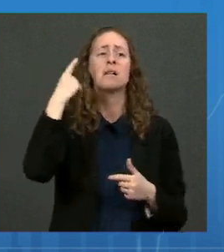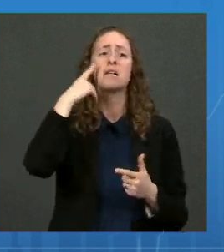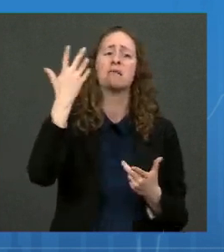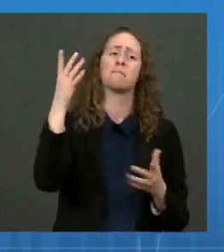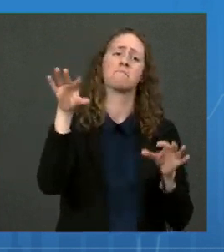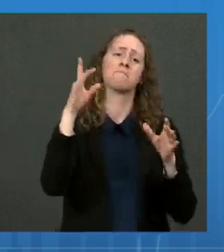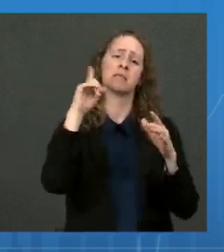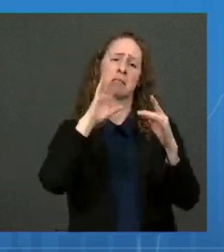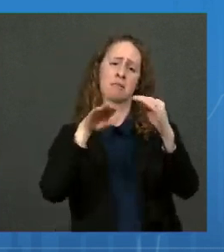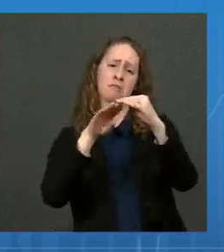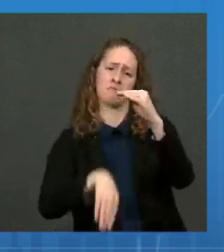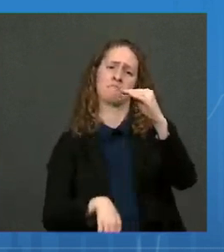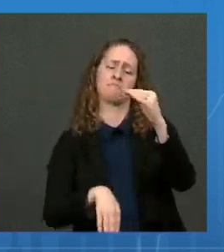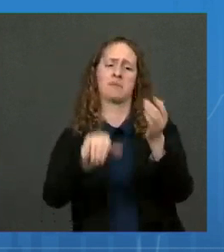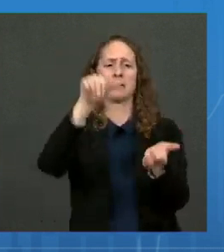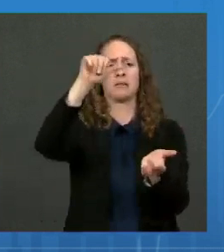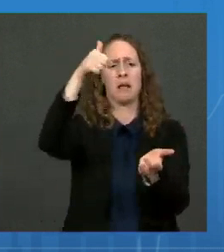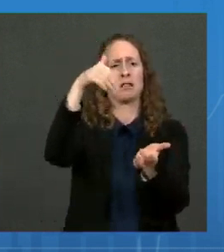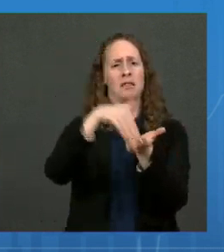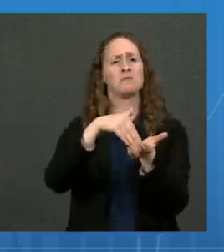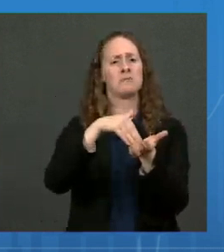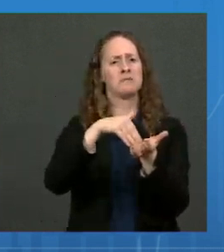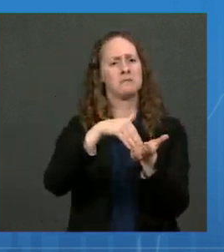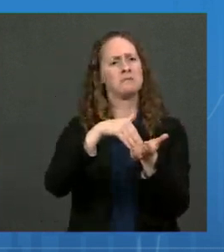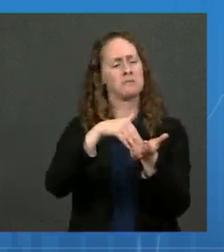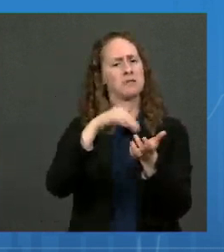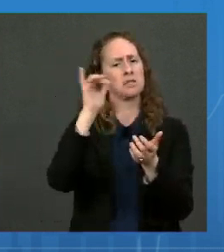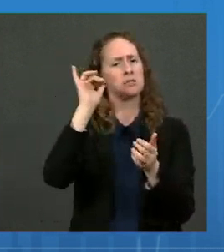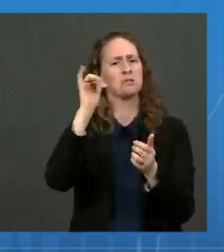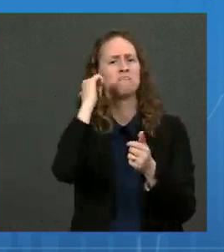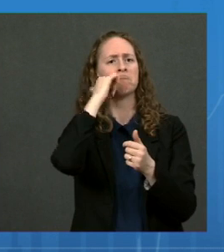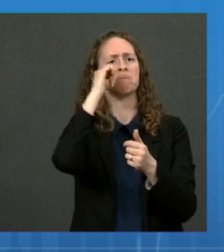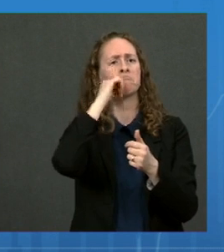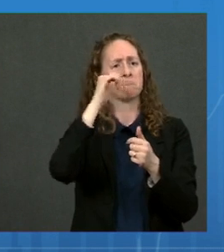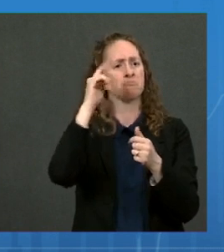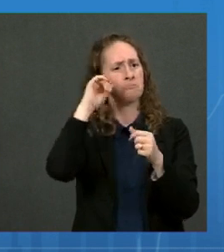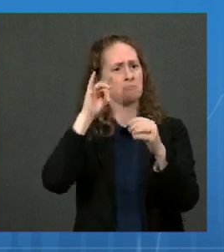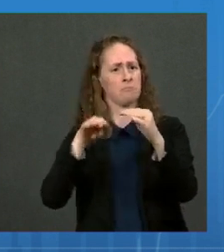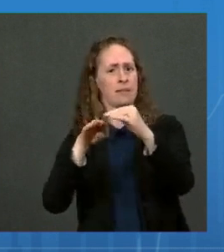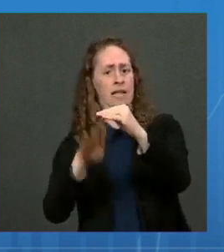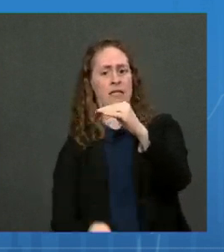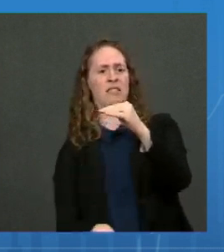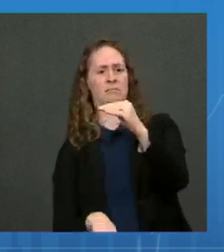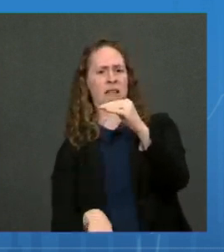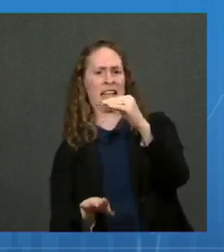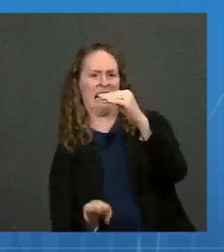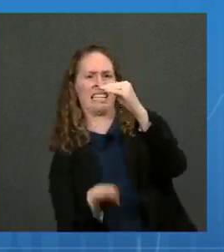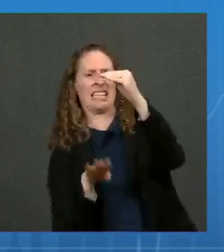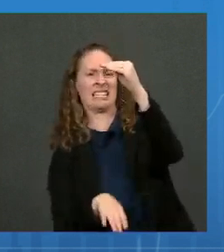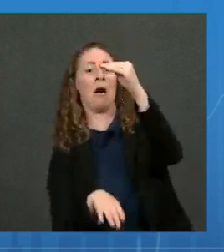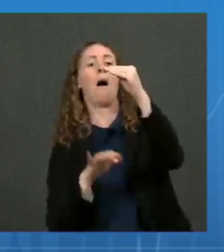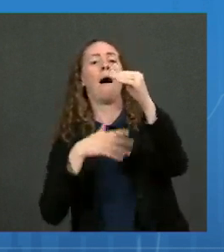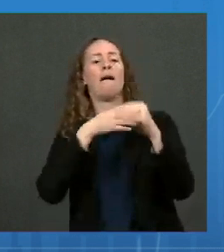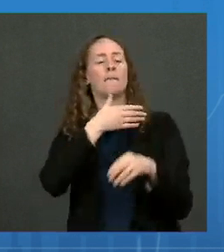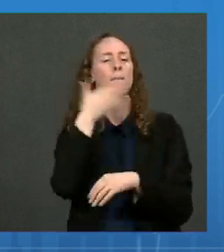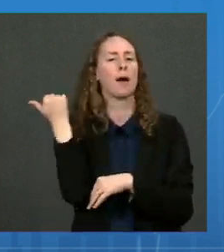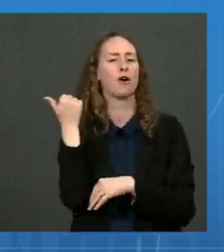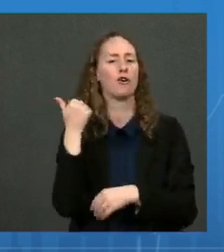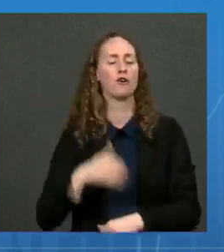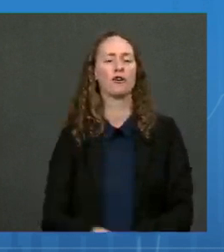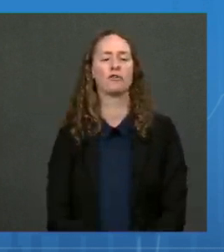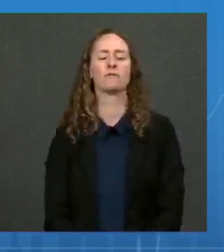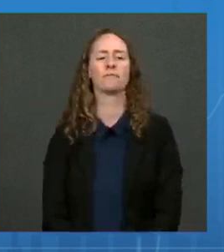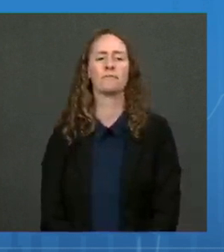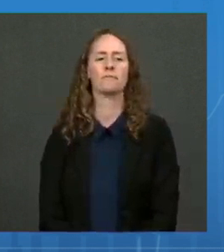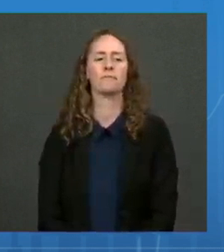,000. I would hope it would be considerably less than 10,000. Regarding it being like the